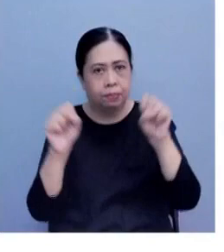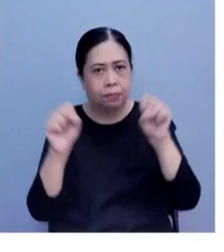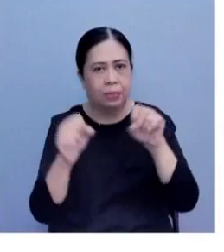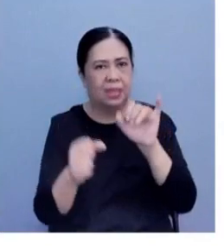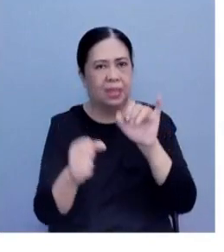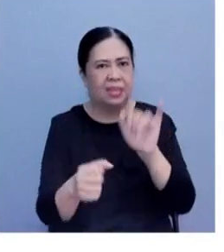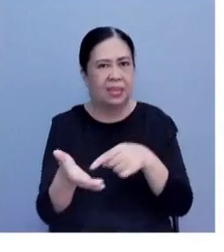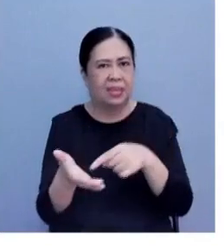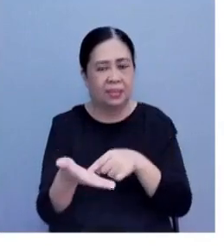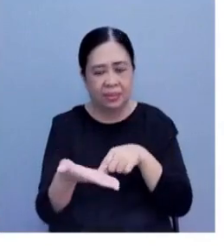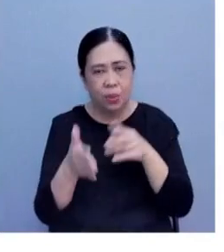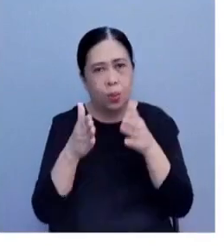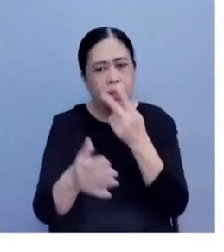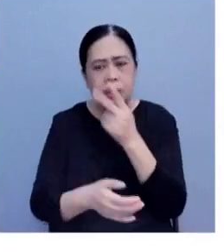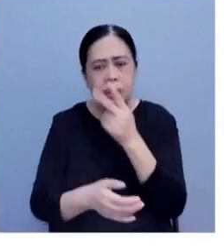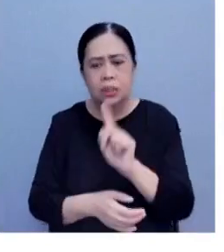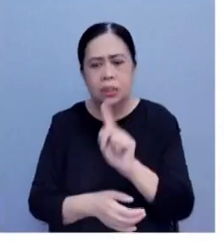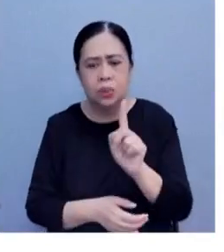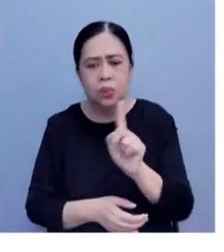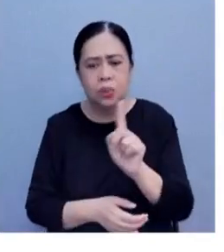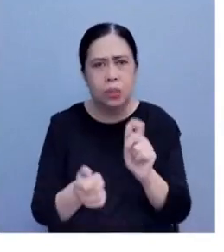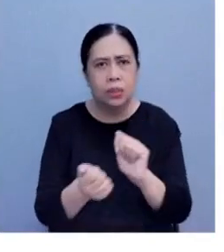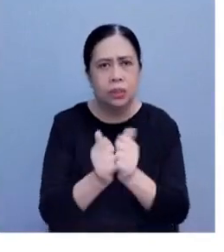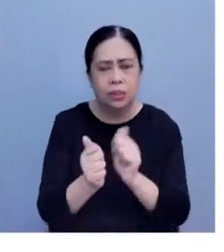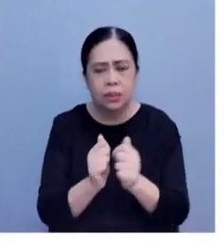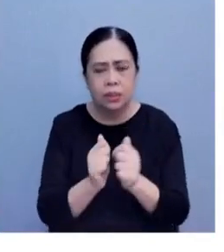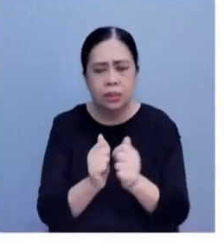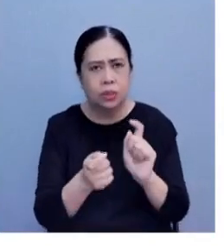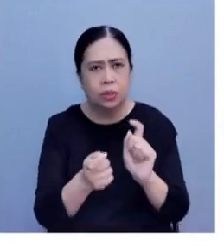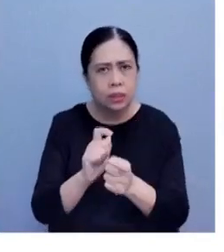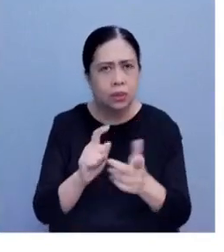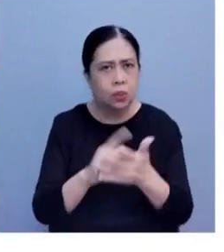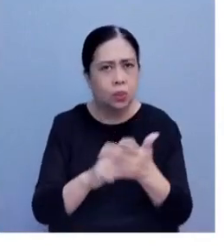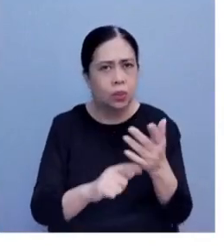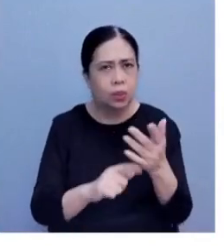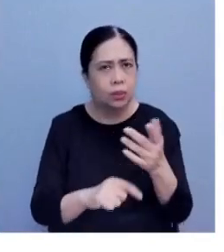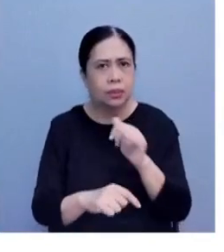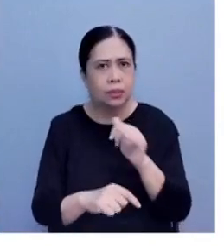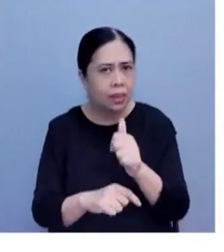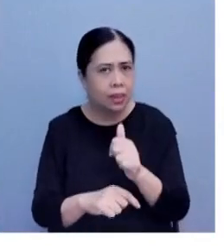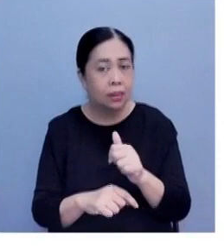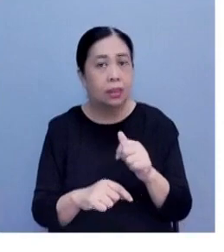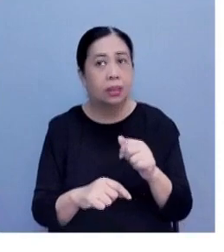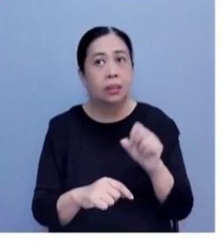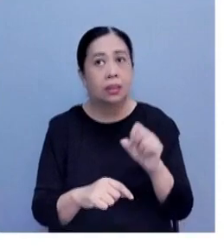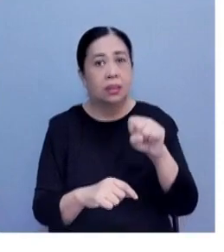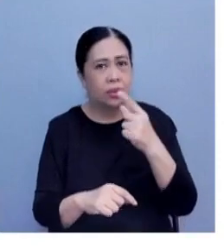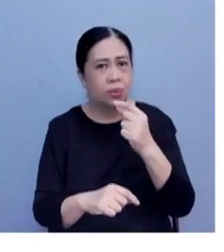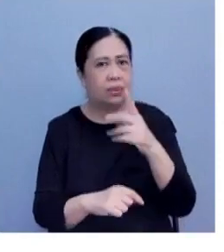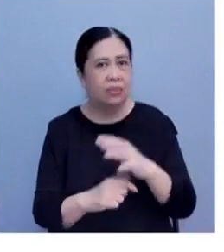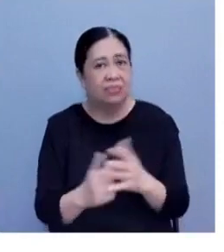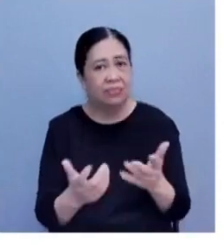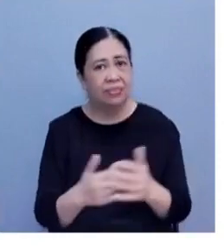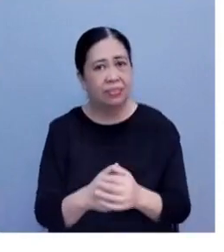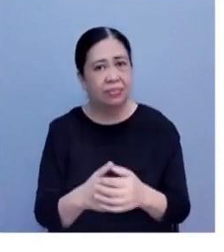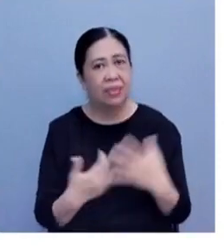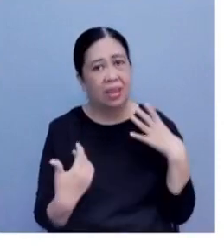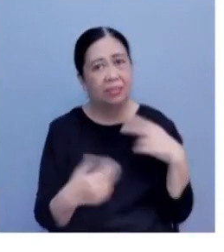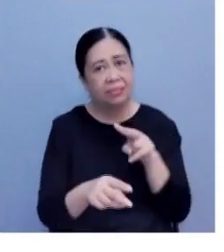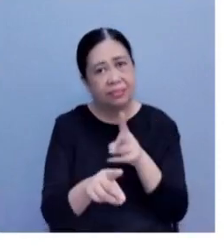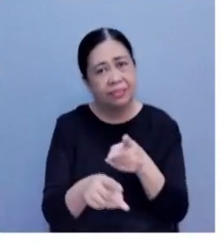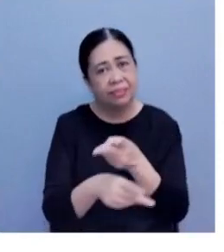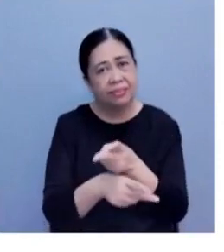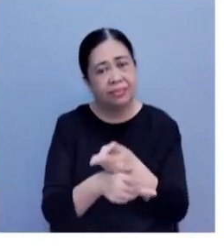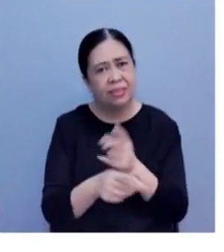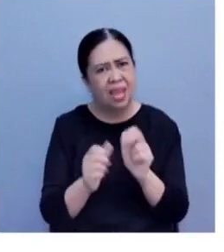para makita alin ang mga na-amend, alin ang hindi. Tapos, yes, for 2024, yun, babantayan na lang natin